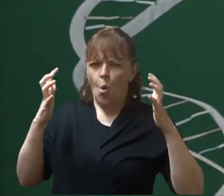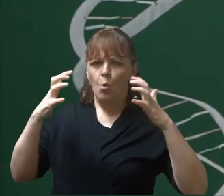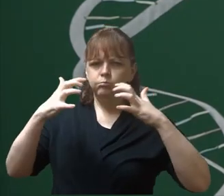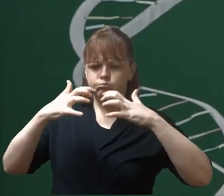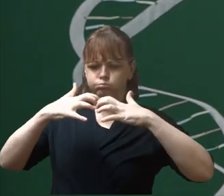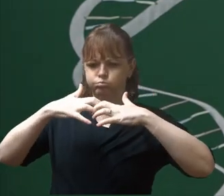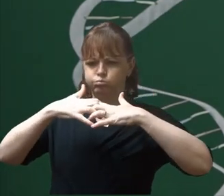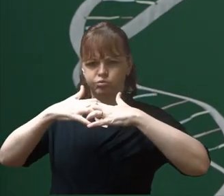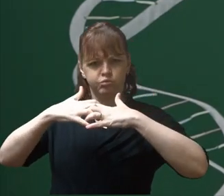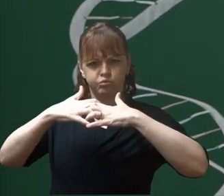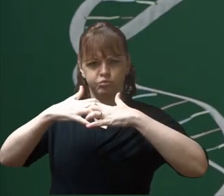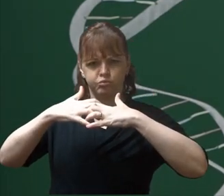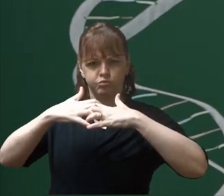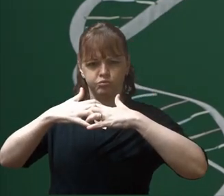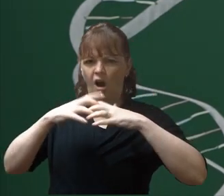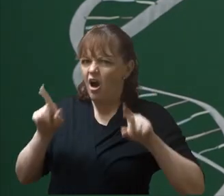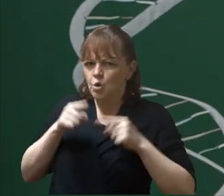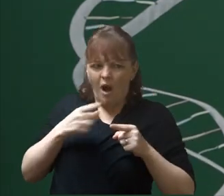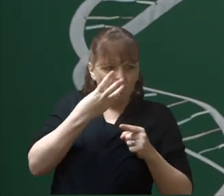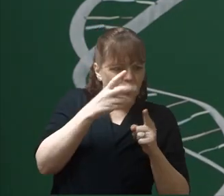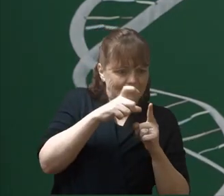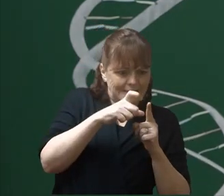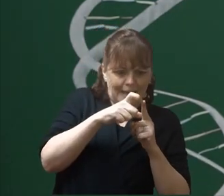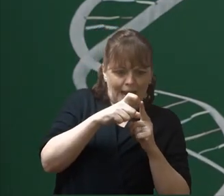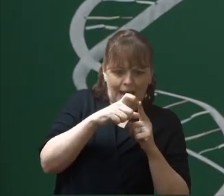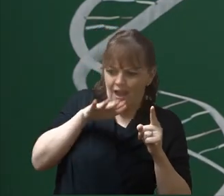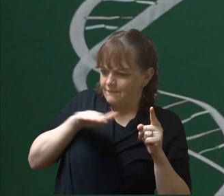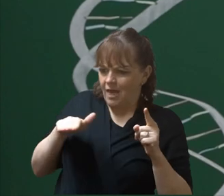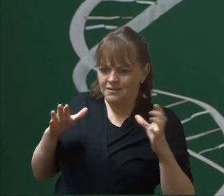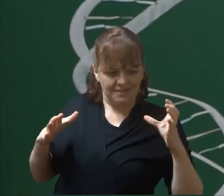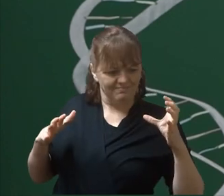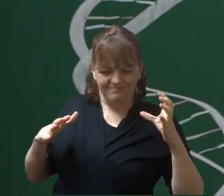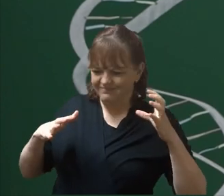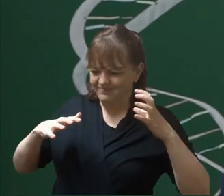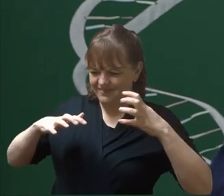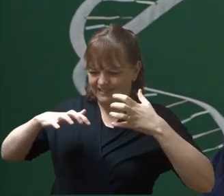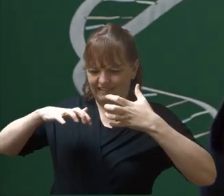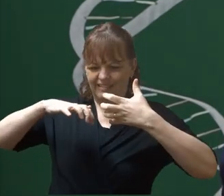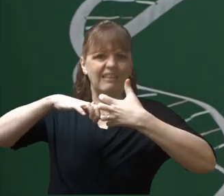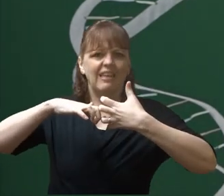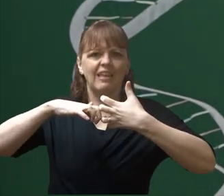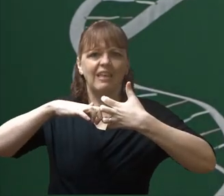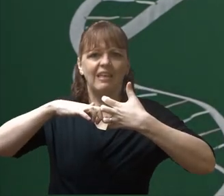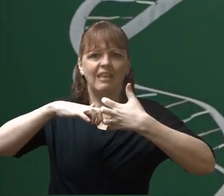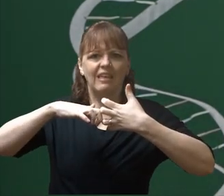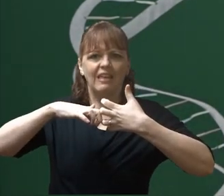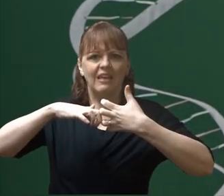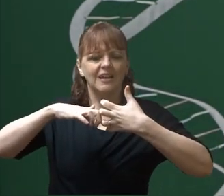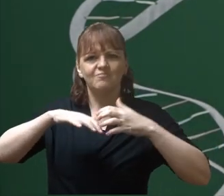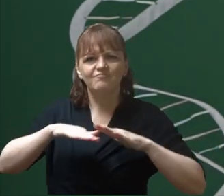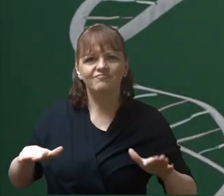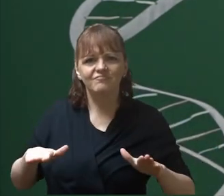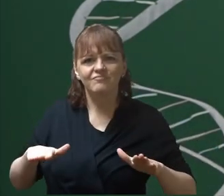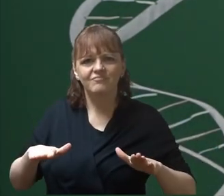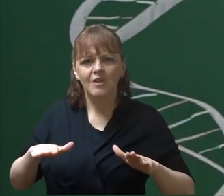needed. No square pegs in round holes, no duodecahedron can fit its flat faces inside rows of hexagonal spaces.